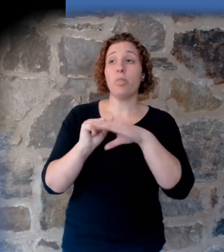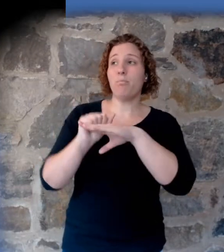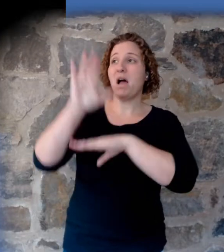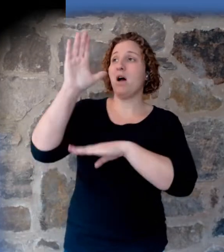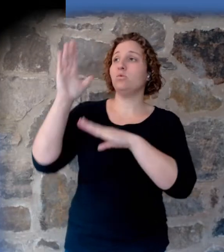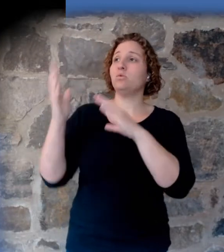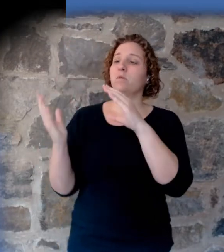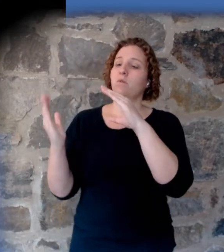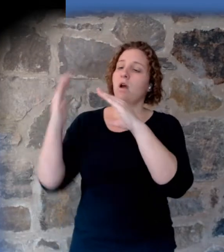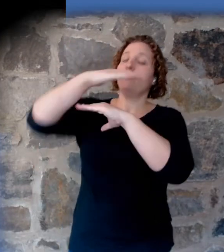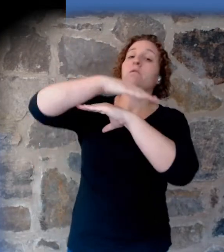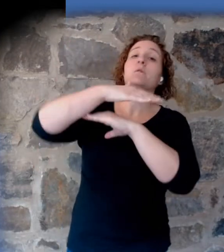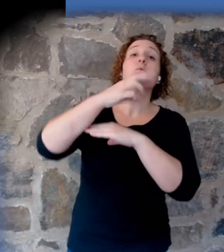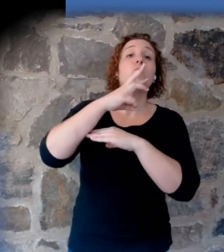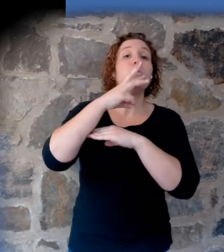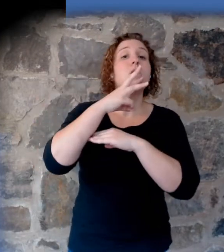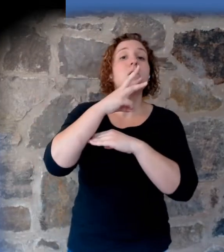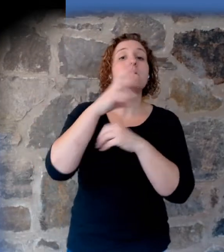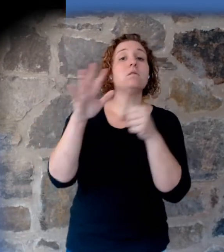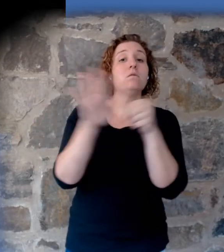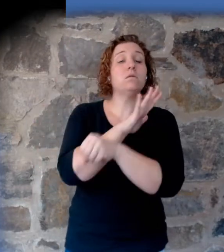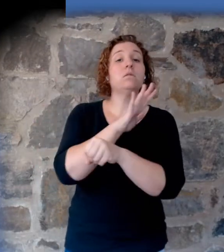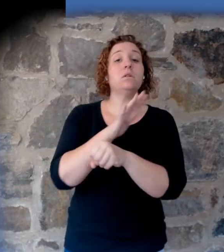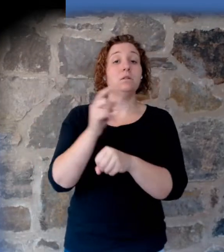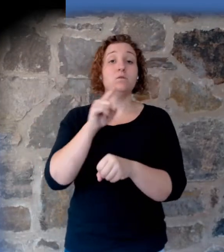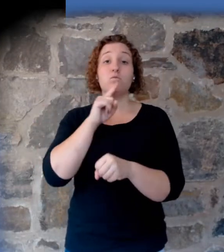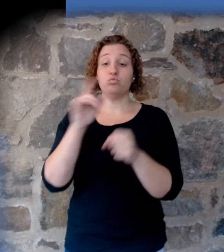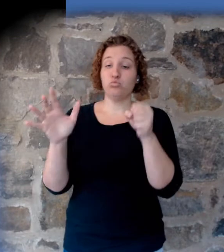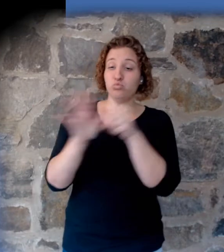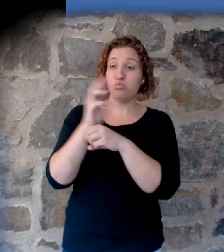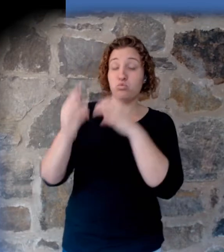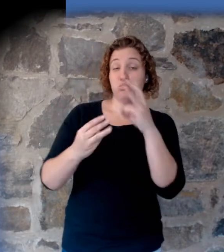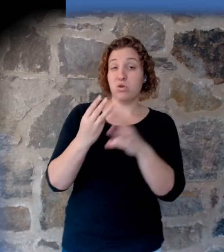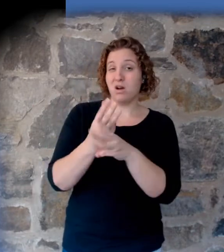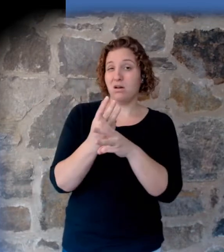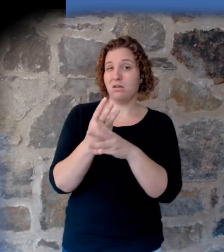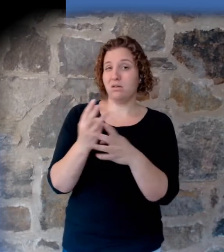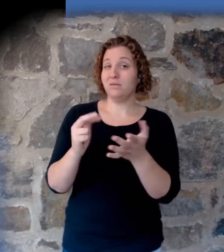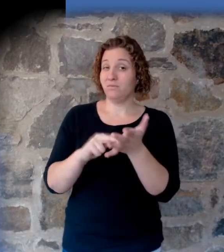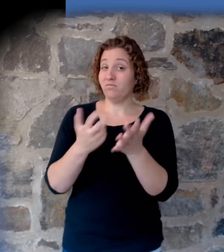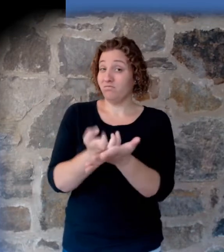covered. So if the flood was truly global, wouldn't there be a lot of evidence?